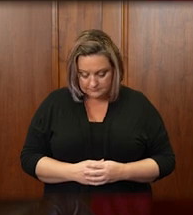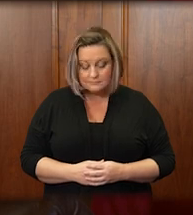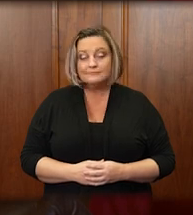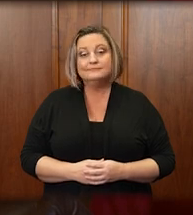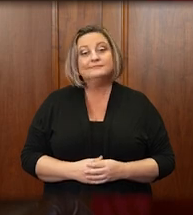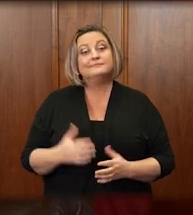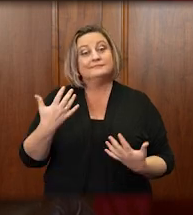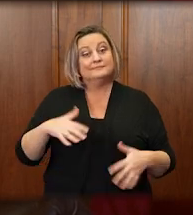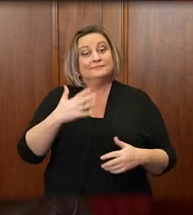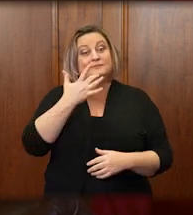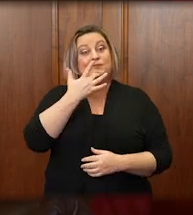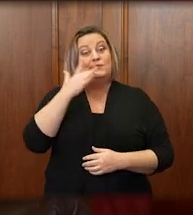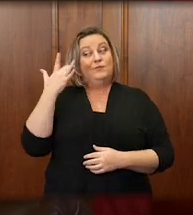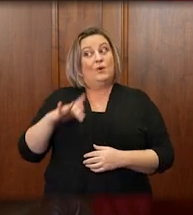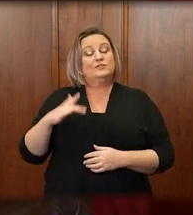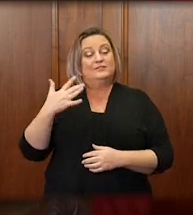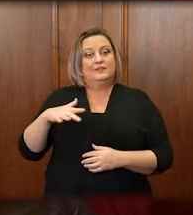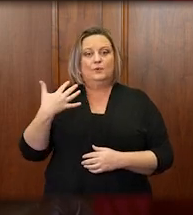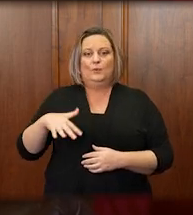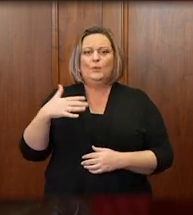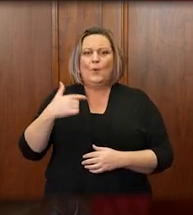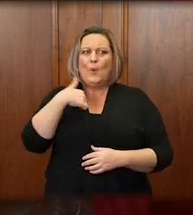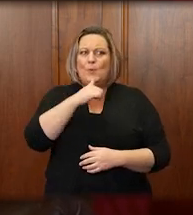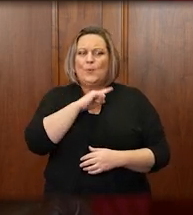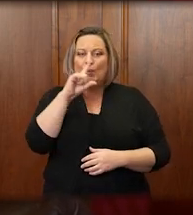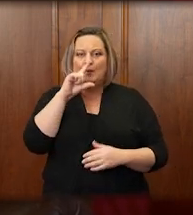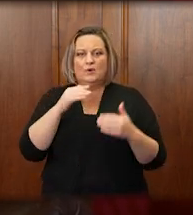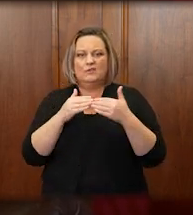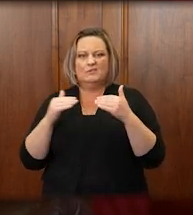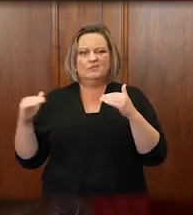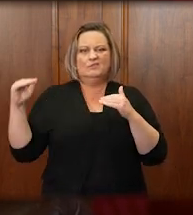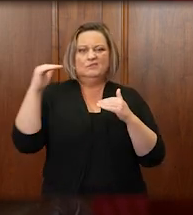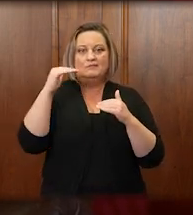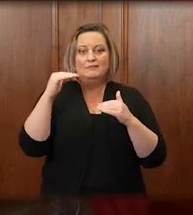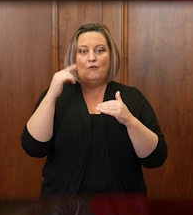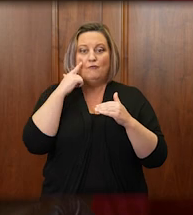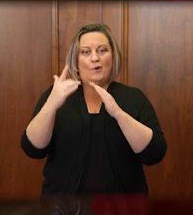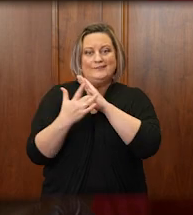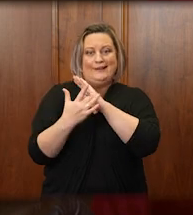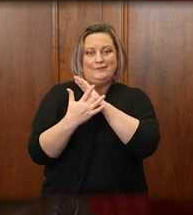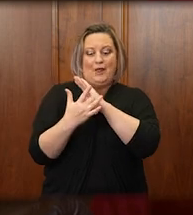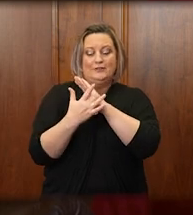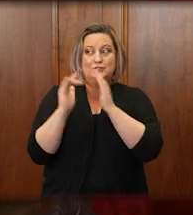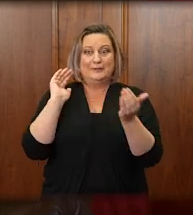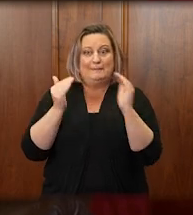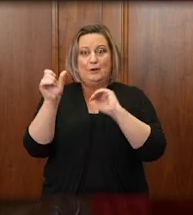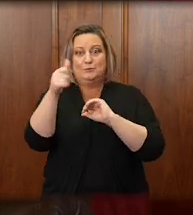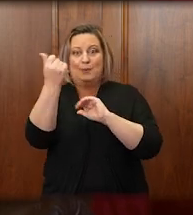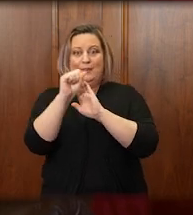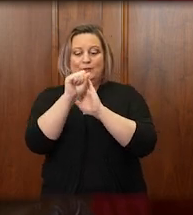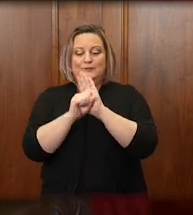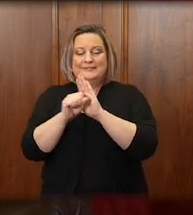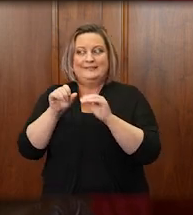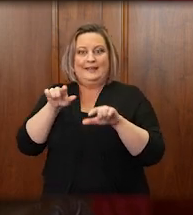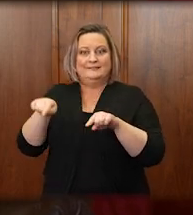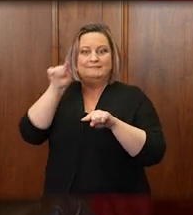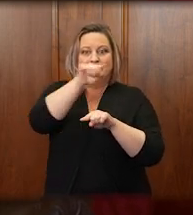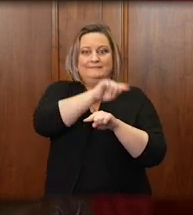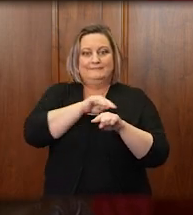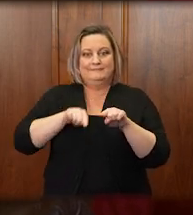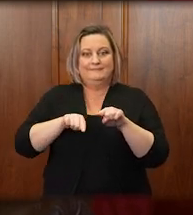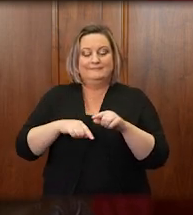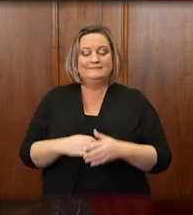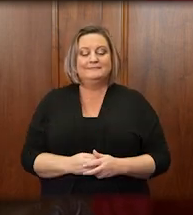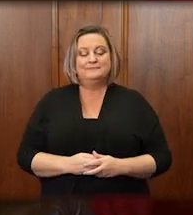Fortunately, we were far ahead of neighboring states and already having technology which immediately allowed remote hearings in most